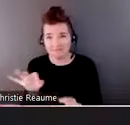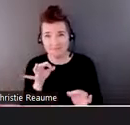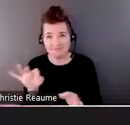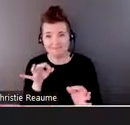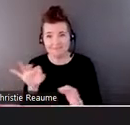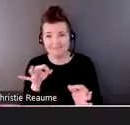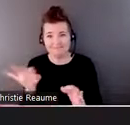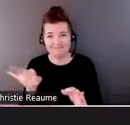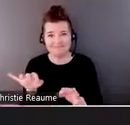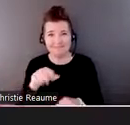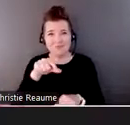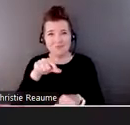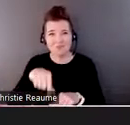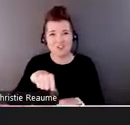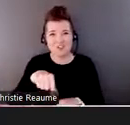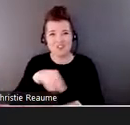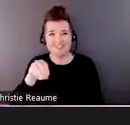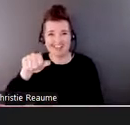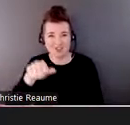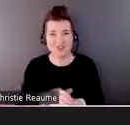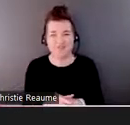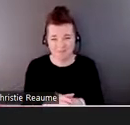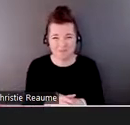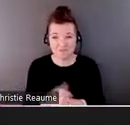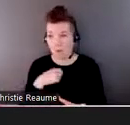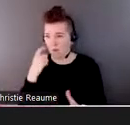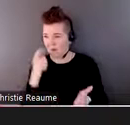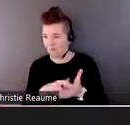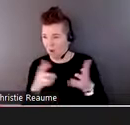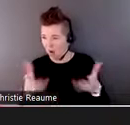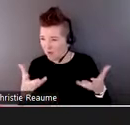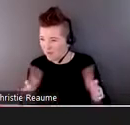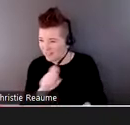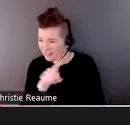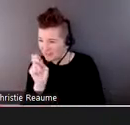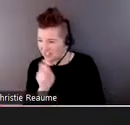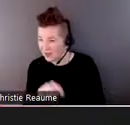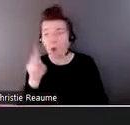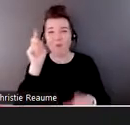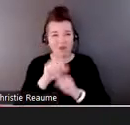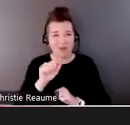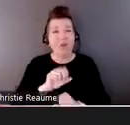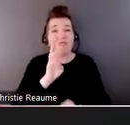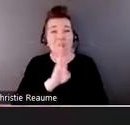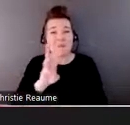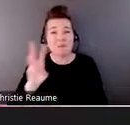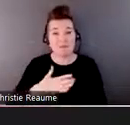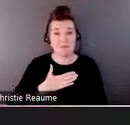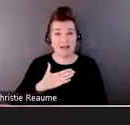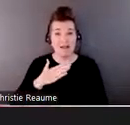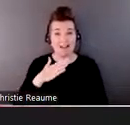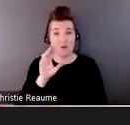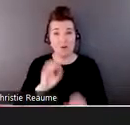the presentation. And I see there's already a question of what are the websites. So I will repeat that for my organization